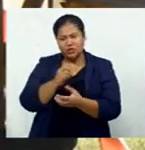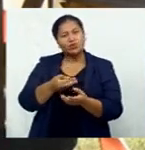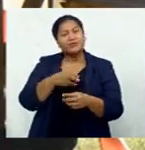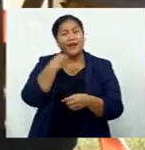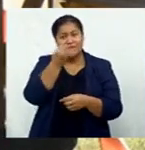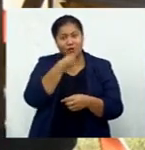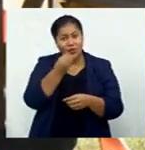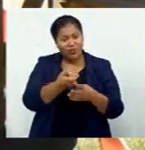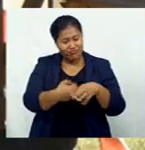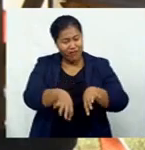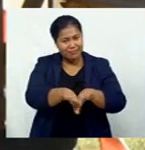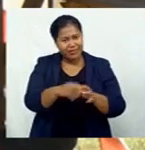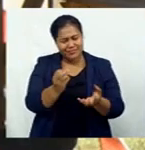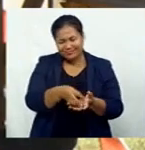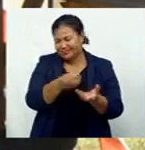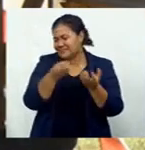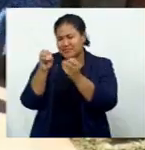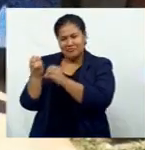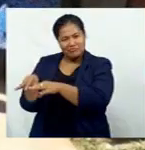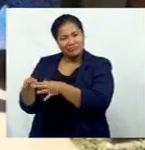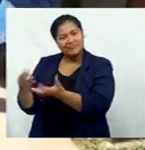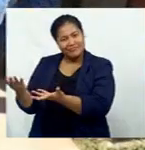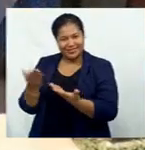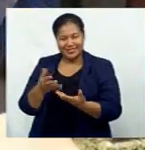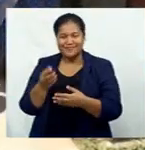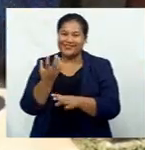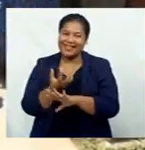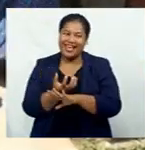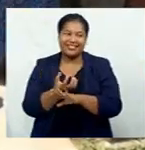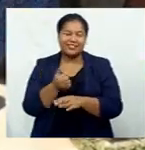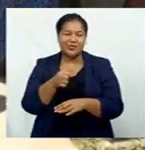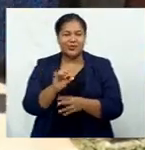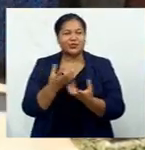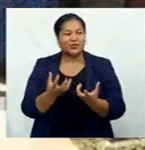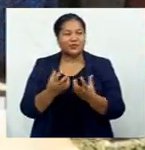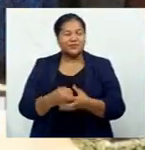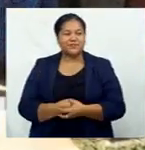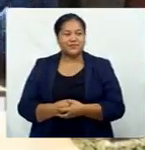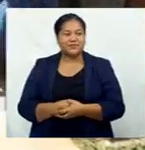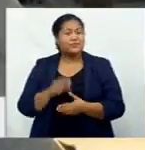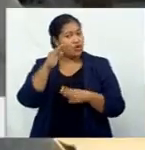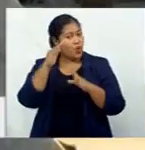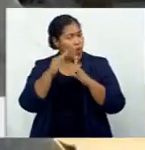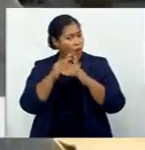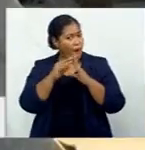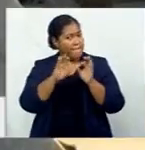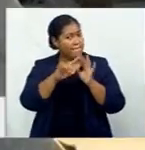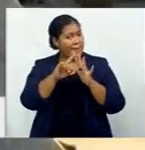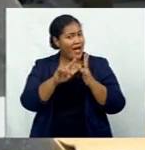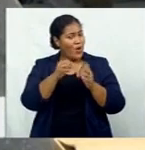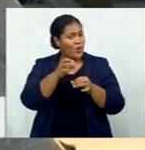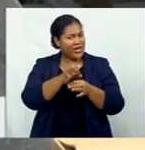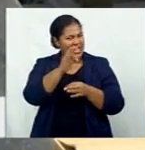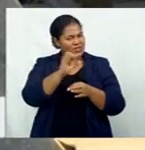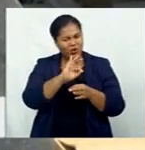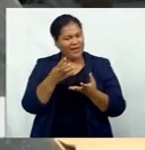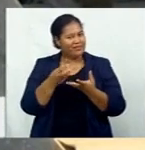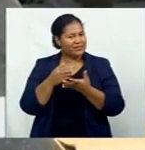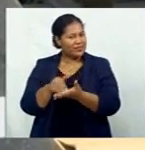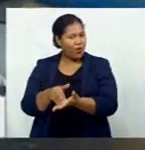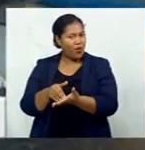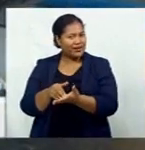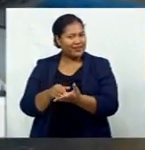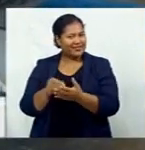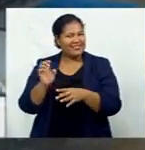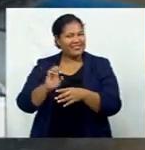It's very clean and efficient. The home biogas system not only solves the waste management problem, it also